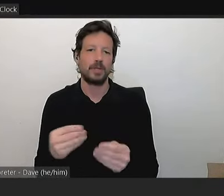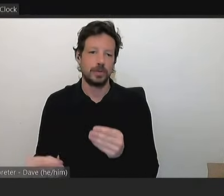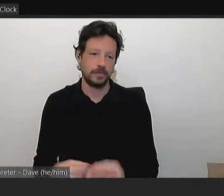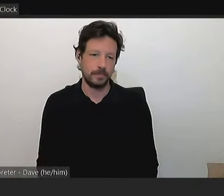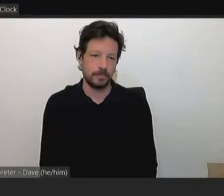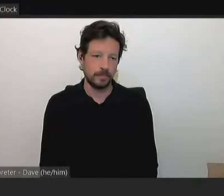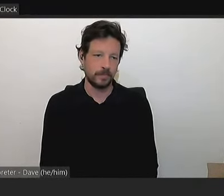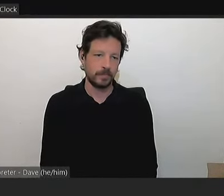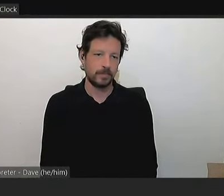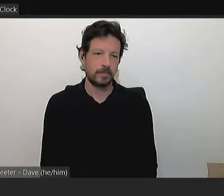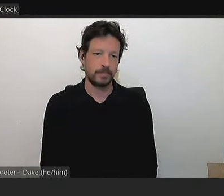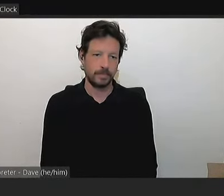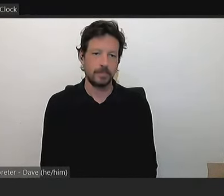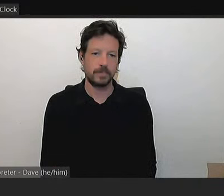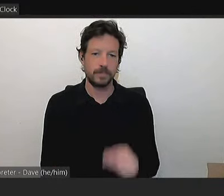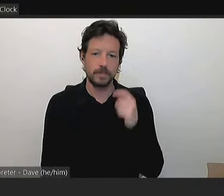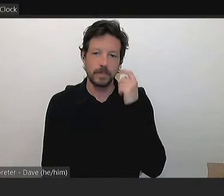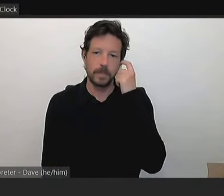Thank you, Ms Watson.